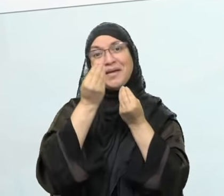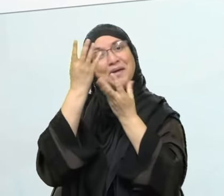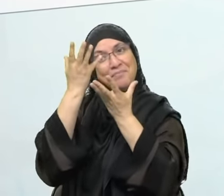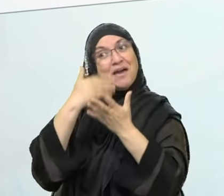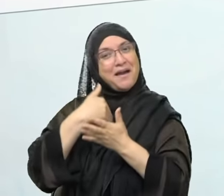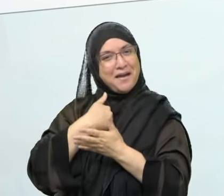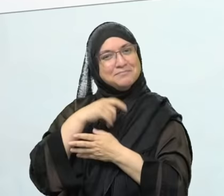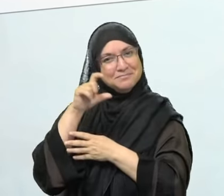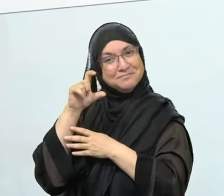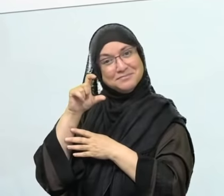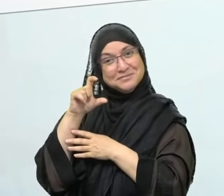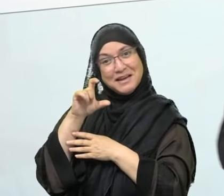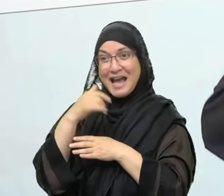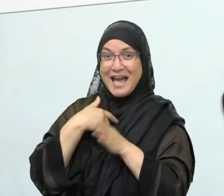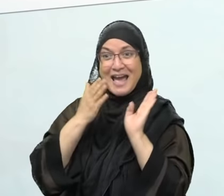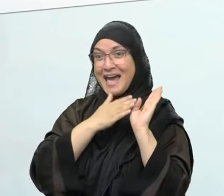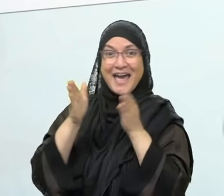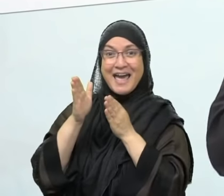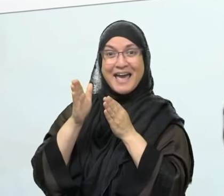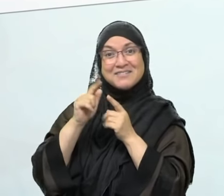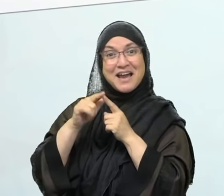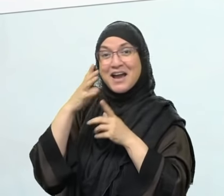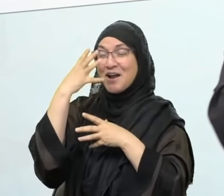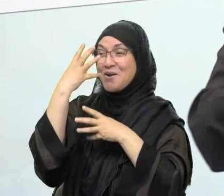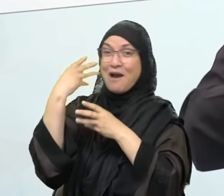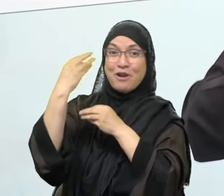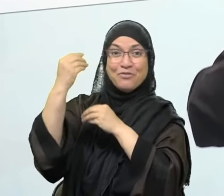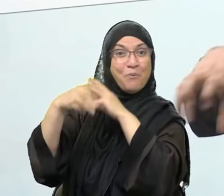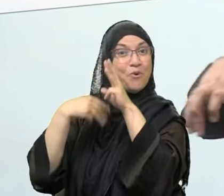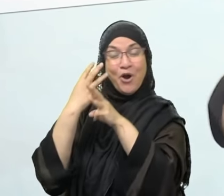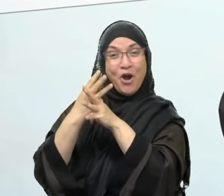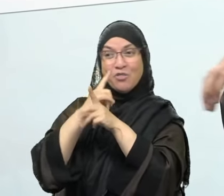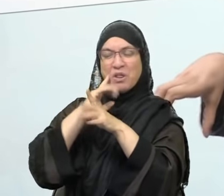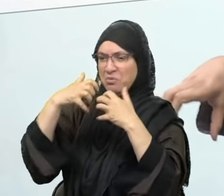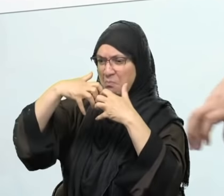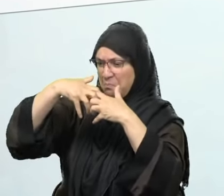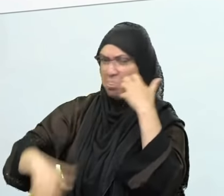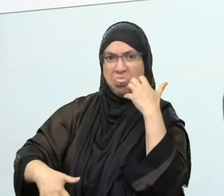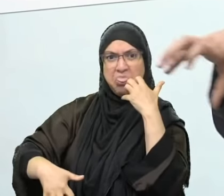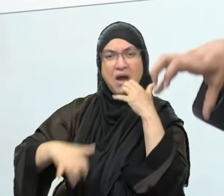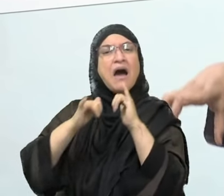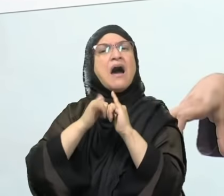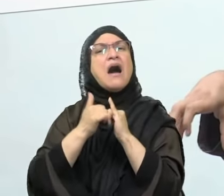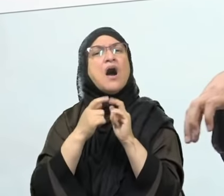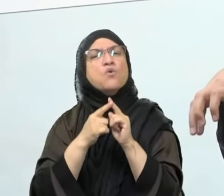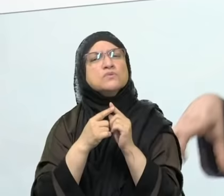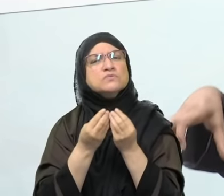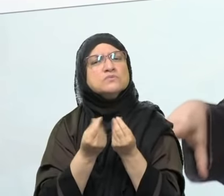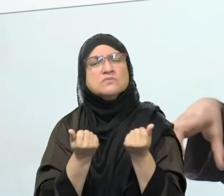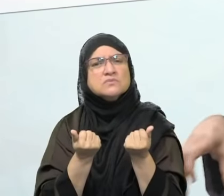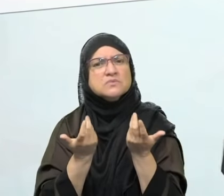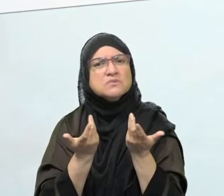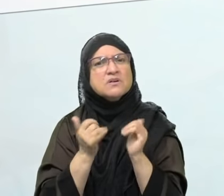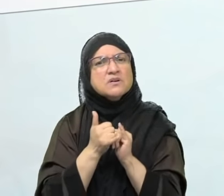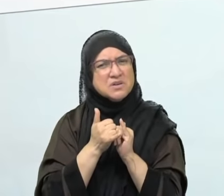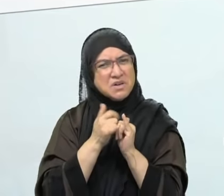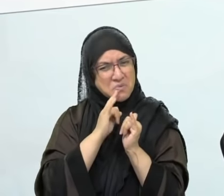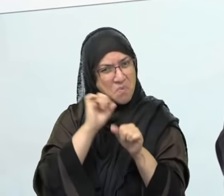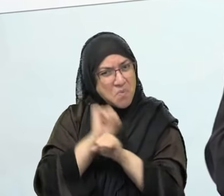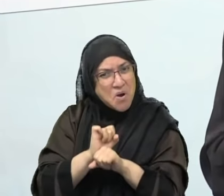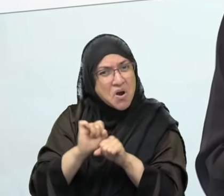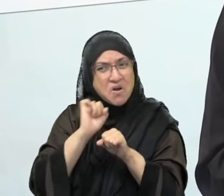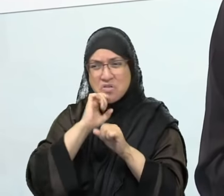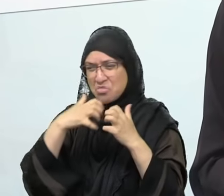get used to that disconnect. You get used to that, used to living with those, not just double standards, multiple, right, standards for yourself.